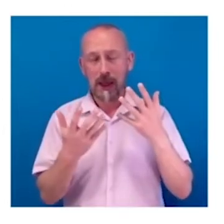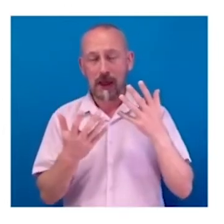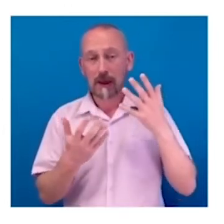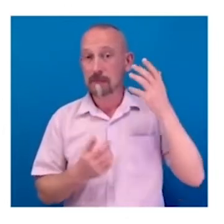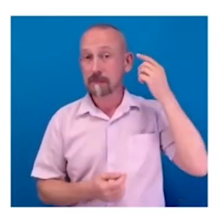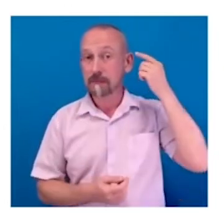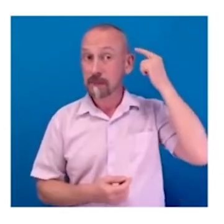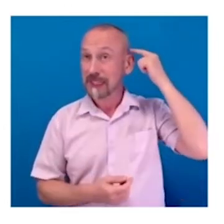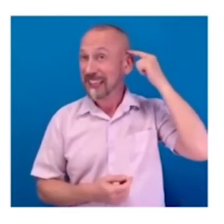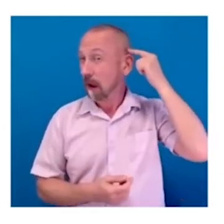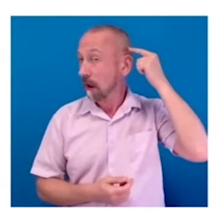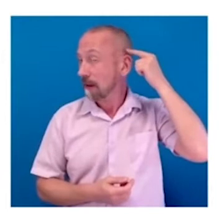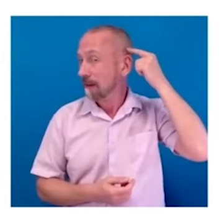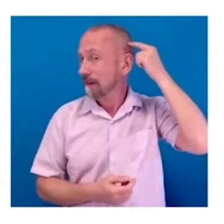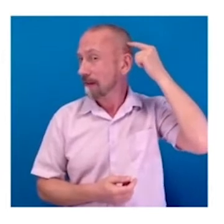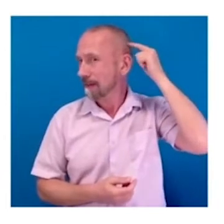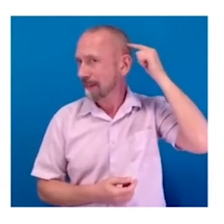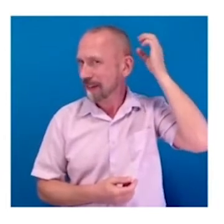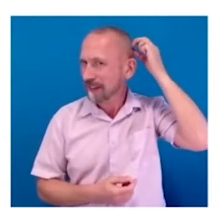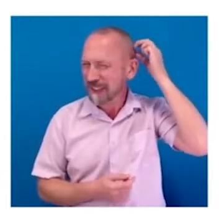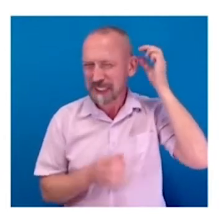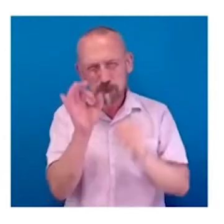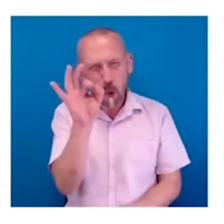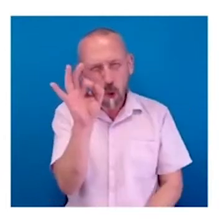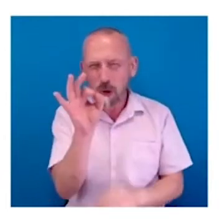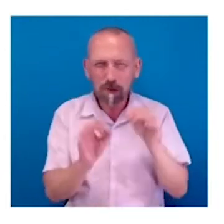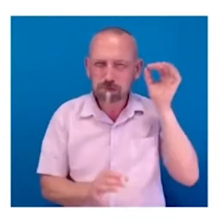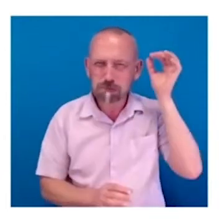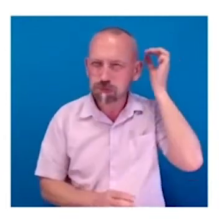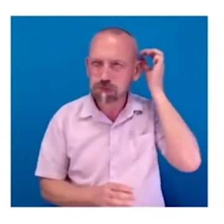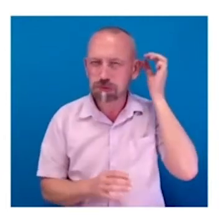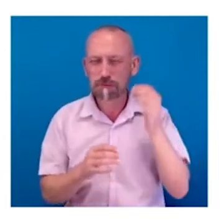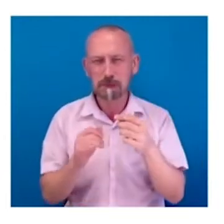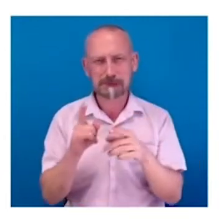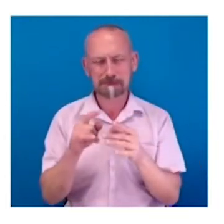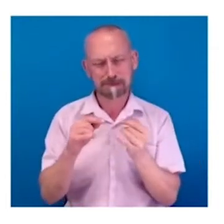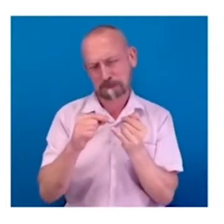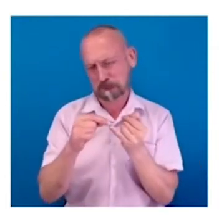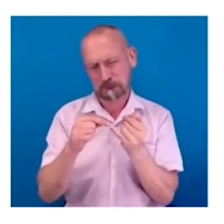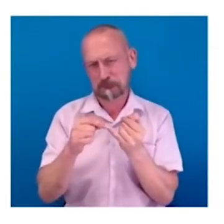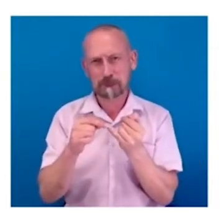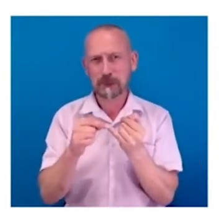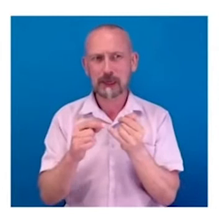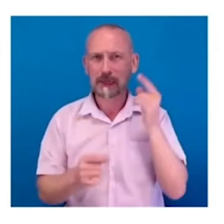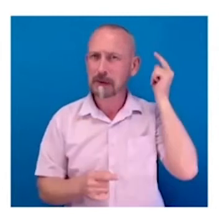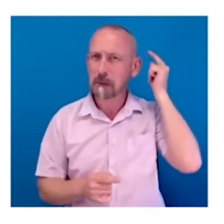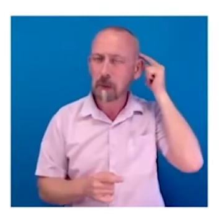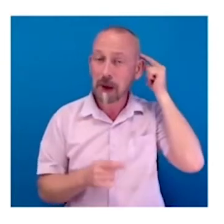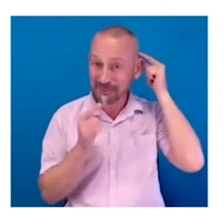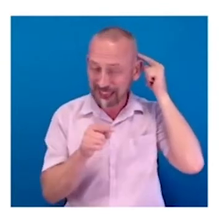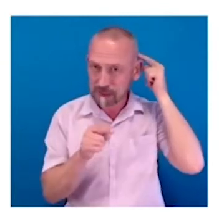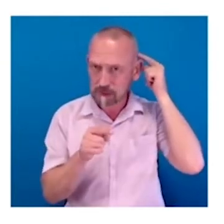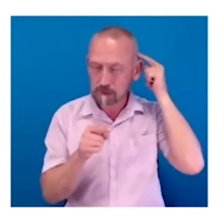your ear, you know. And it's a tiny little area, maybe the size of your finger tip. And that little area decodes every